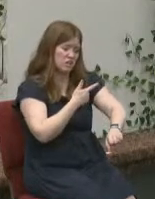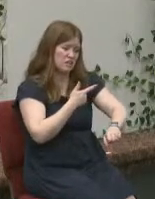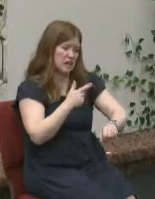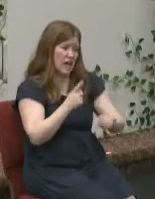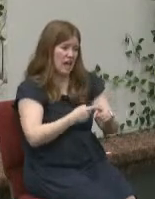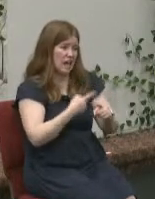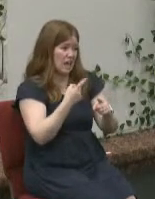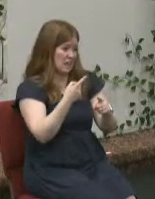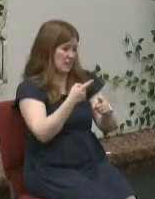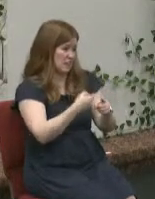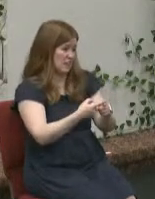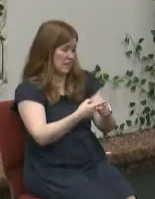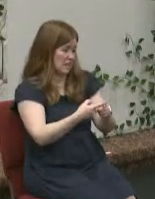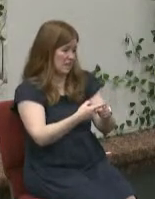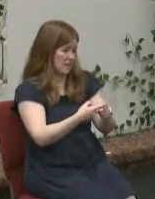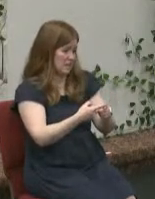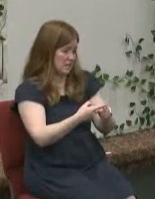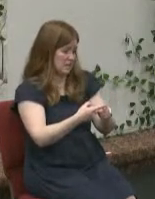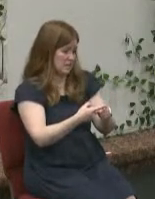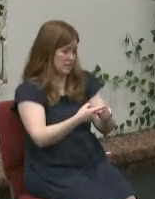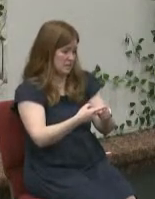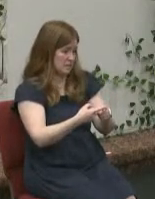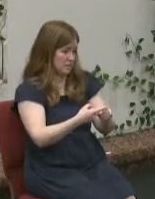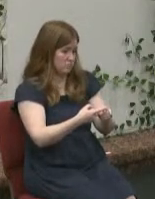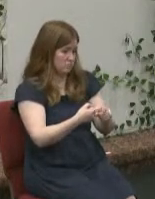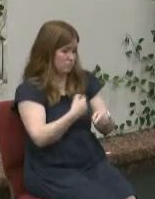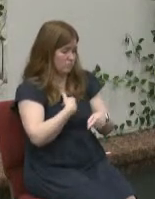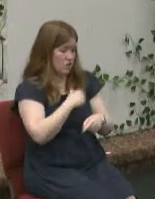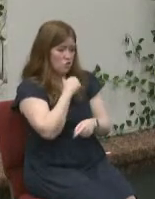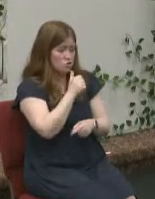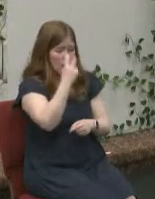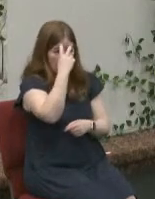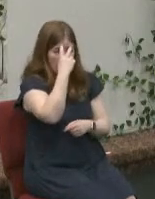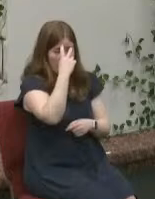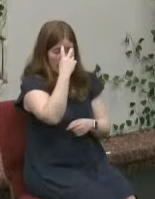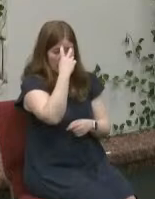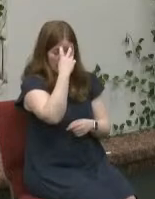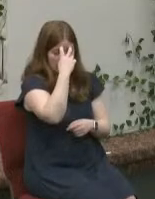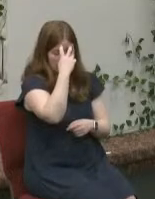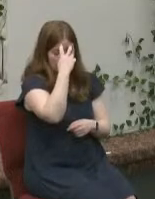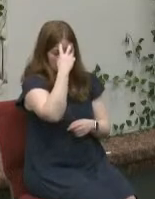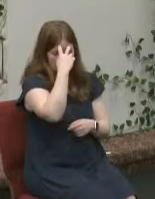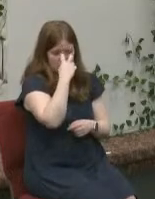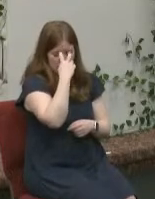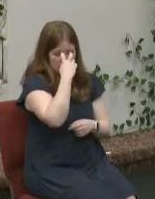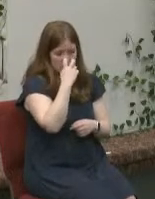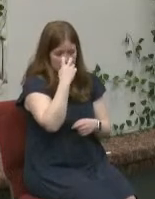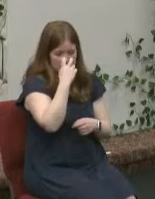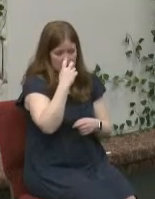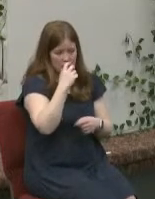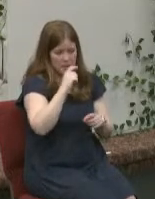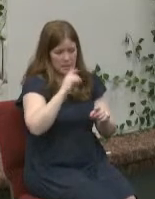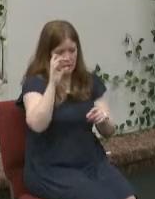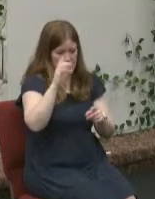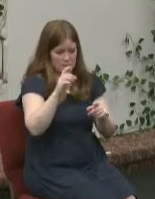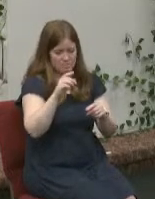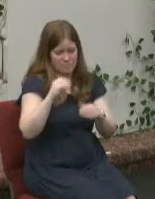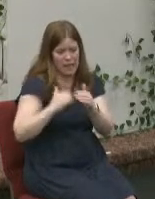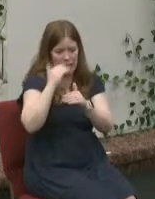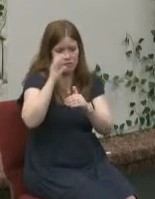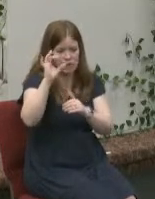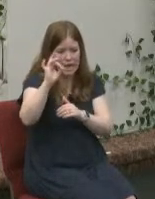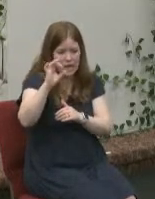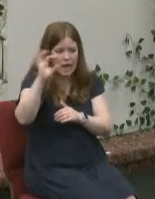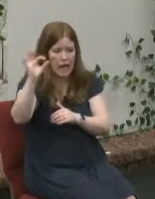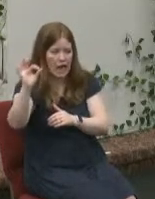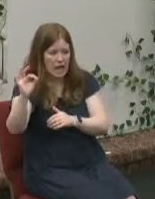then despite your disbelief eight and nine comes and it becomes out of the question